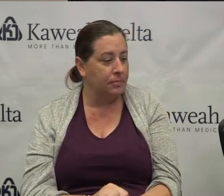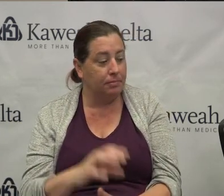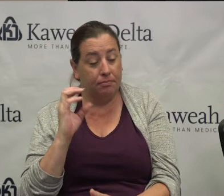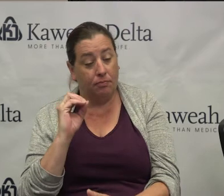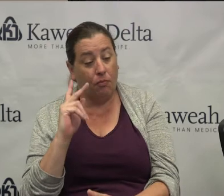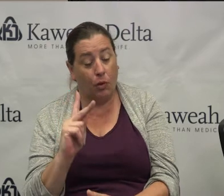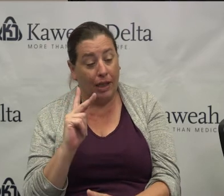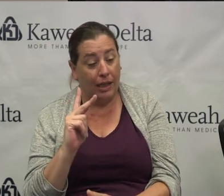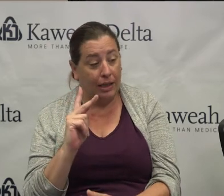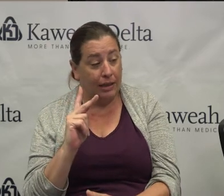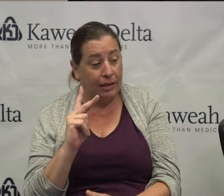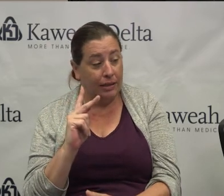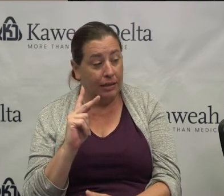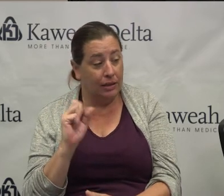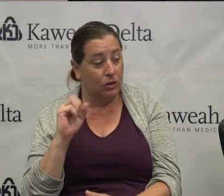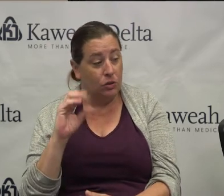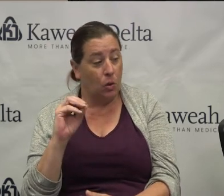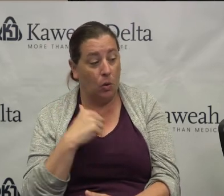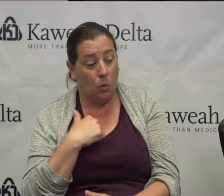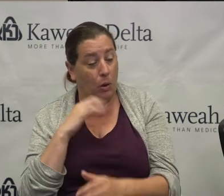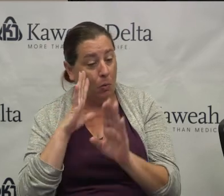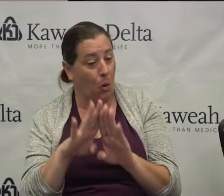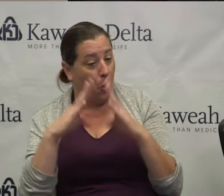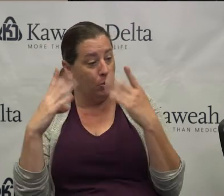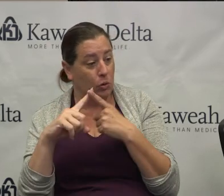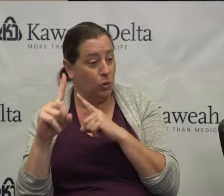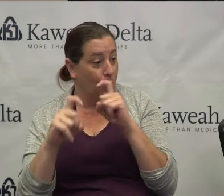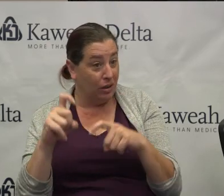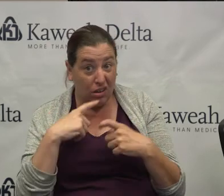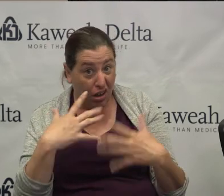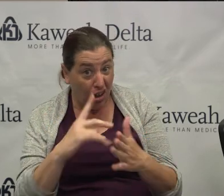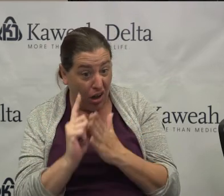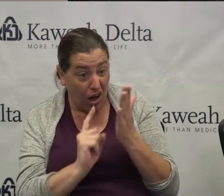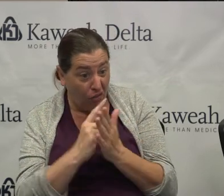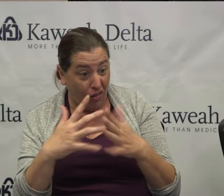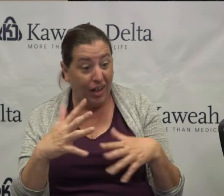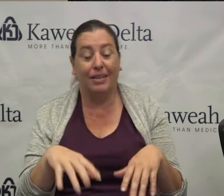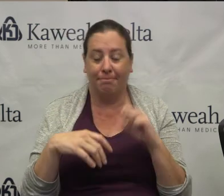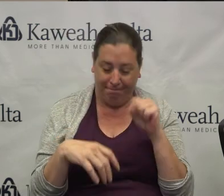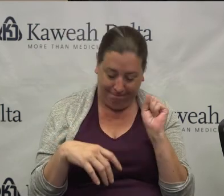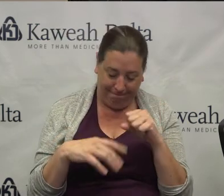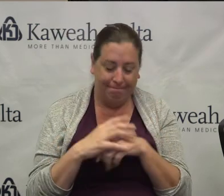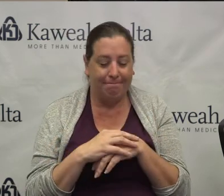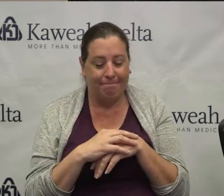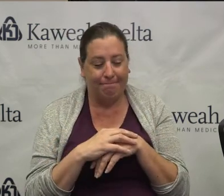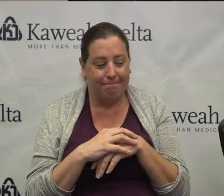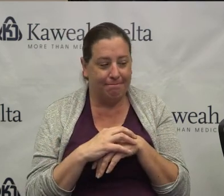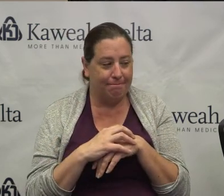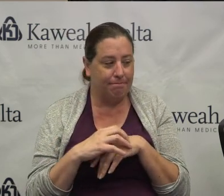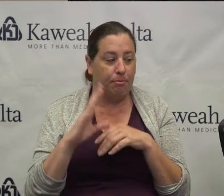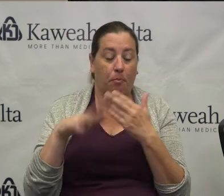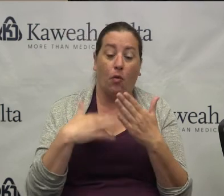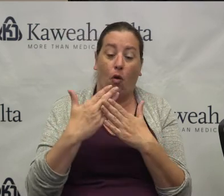Okay, so we're going to open it up for questions. it an hour already? Yeah, it is. So all